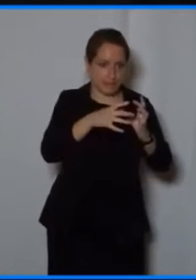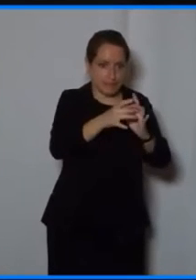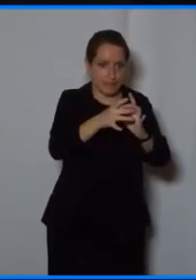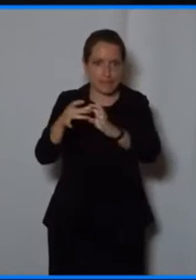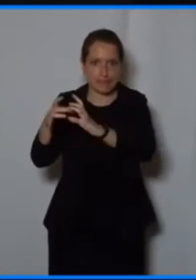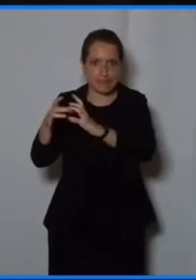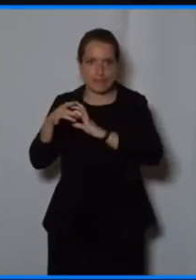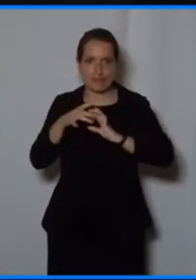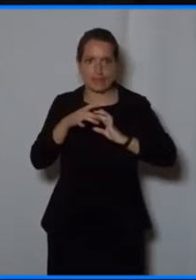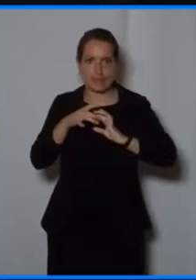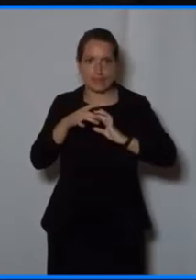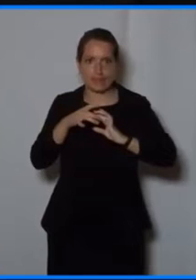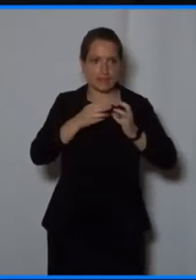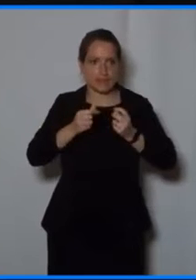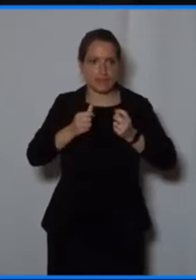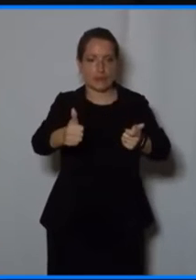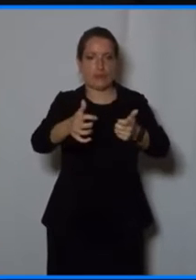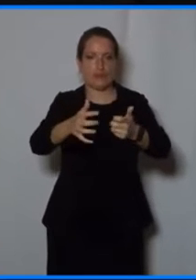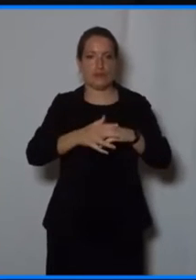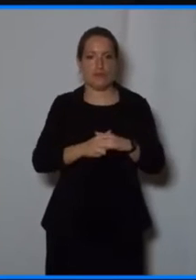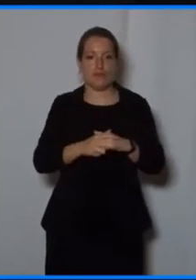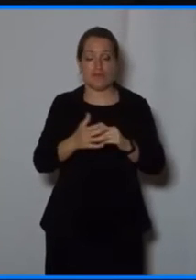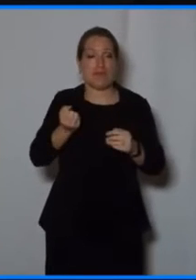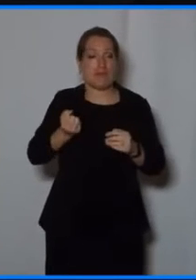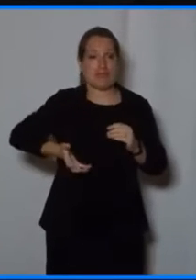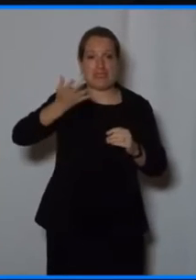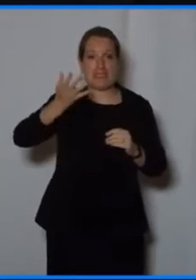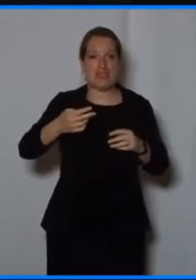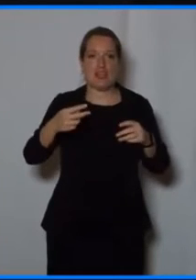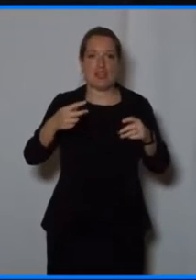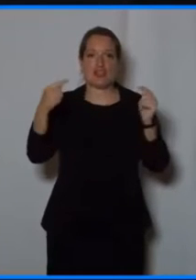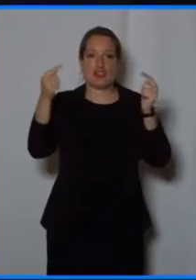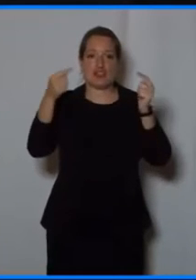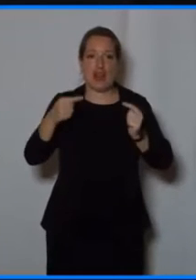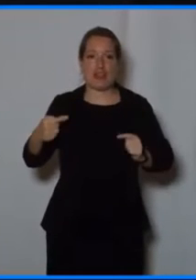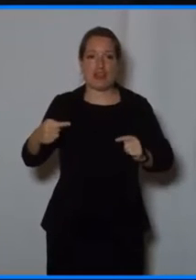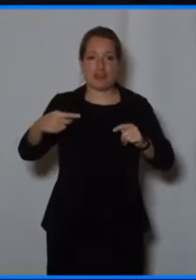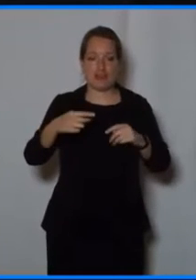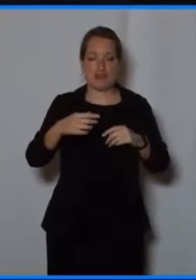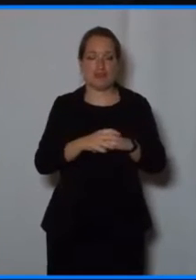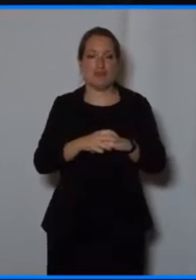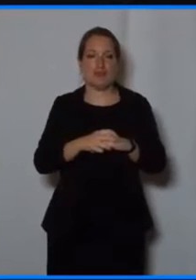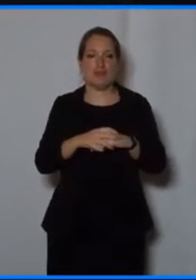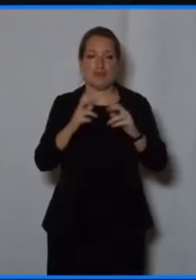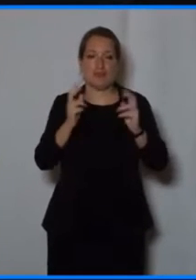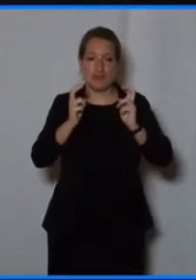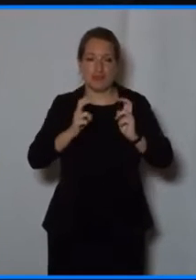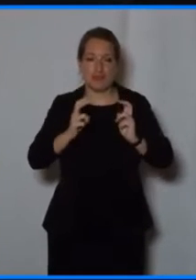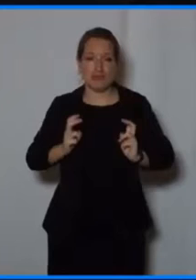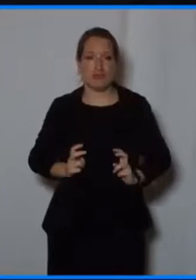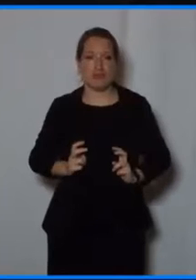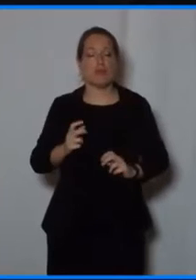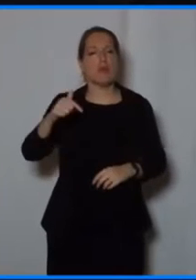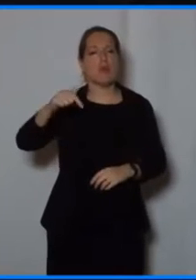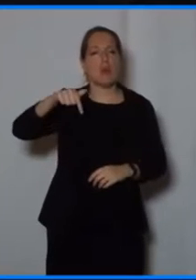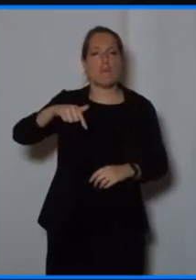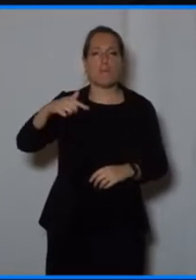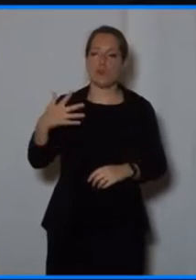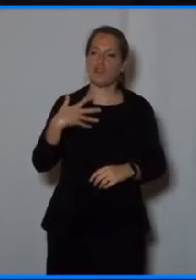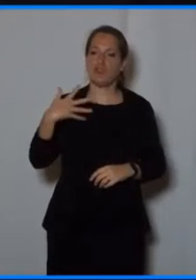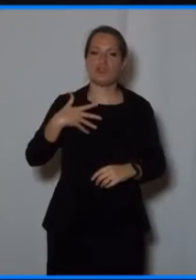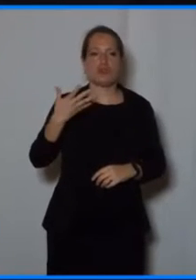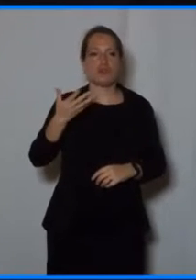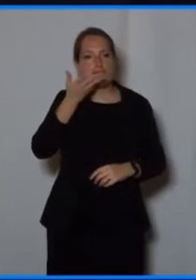we know. And what I'd like to do with you is give you a few examples of